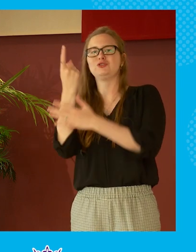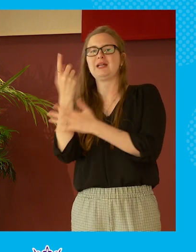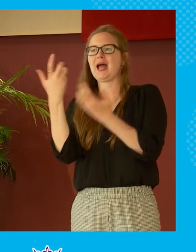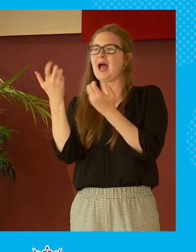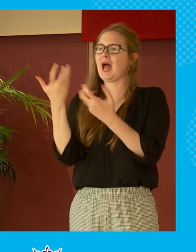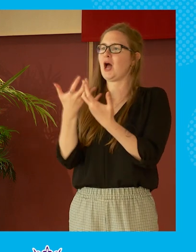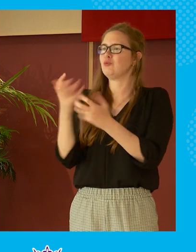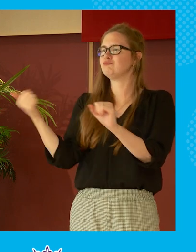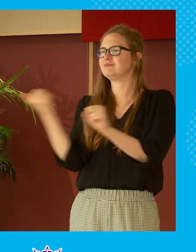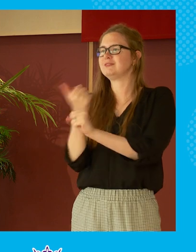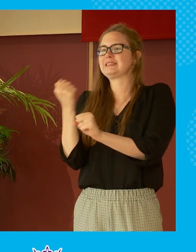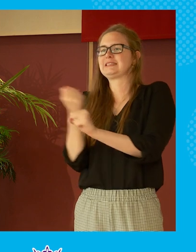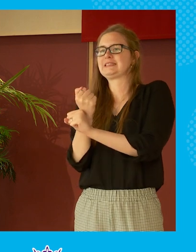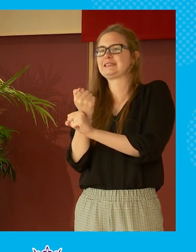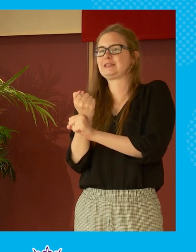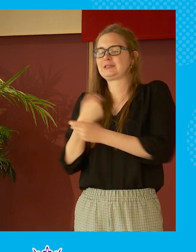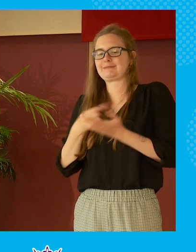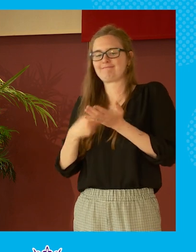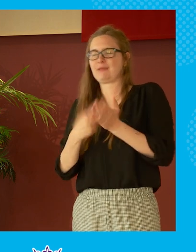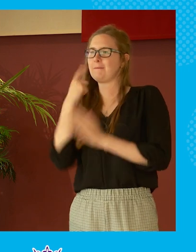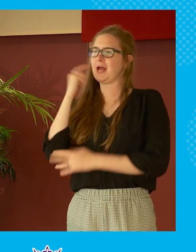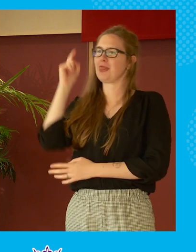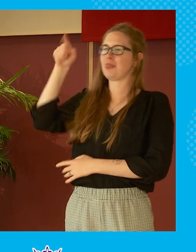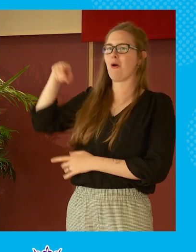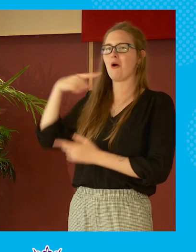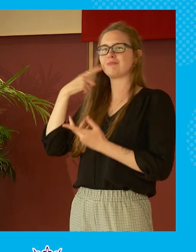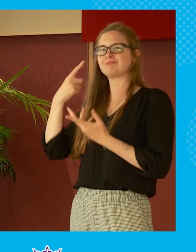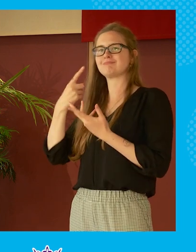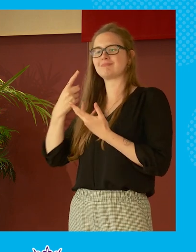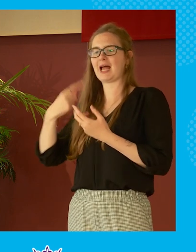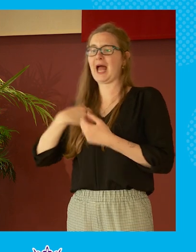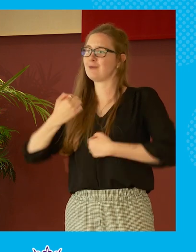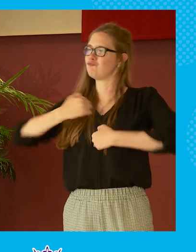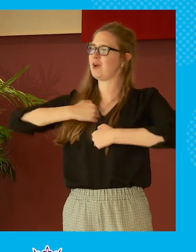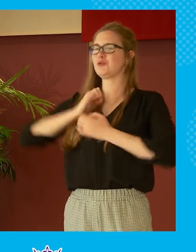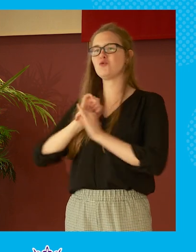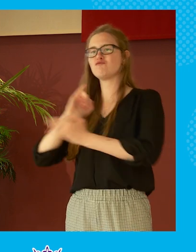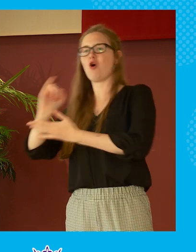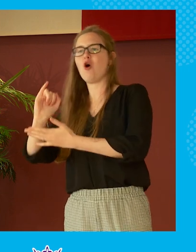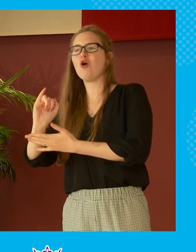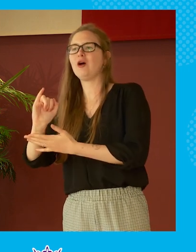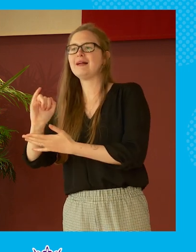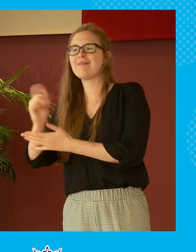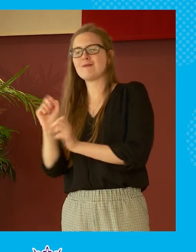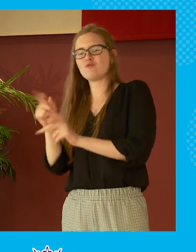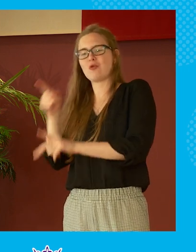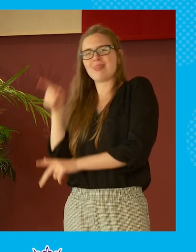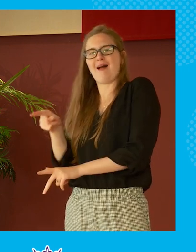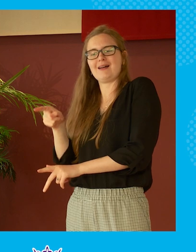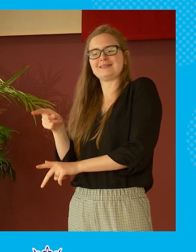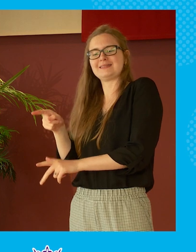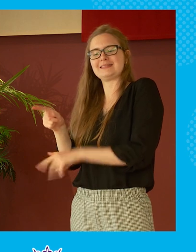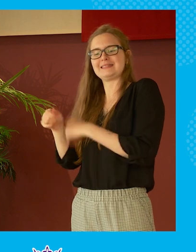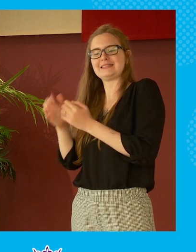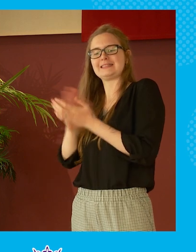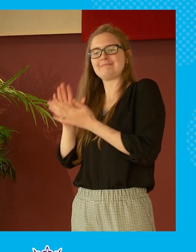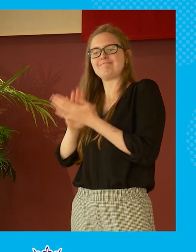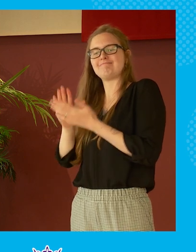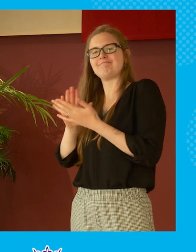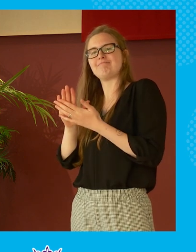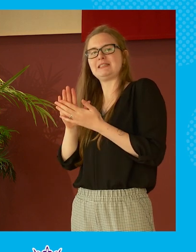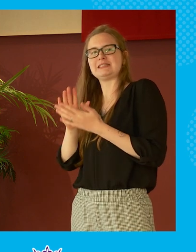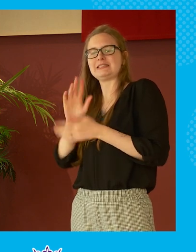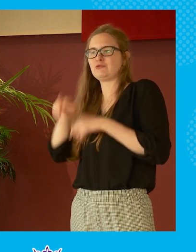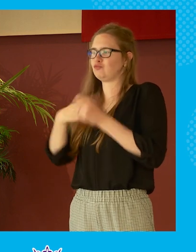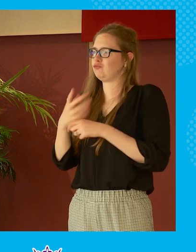we fix this rather than here's my thought and can i just tell you why i'm right and you're wrong if you approach things in that way then it seems to me that